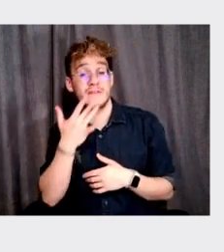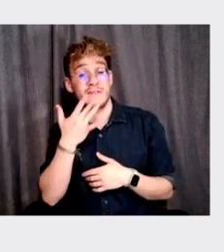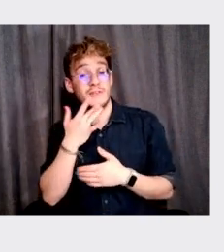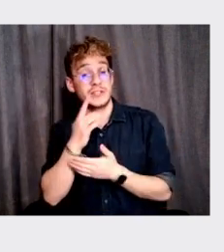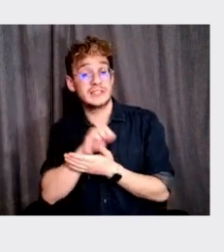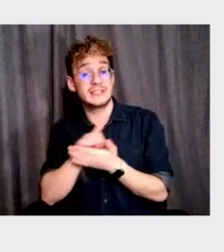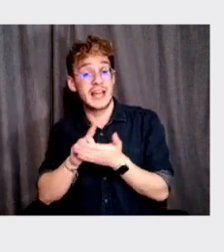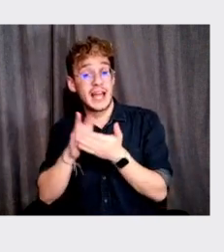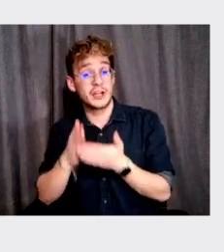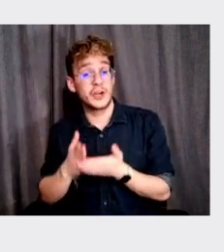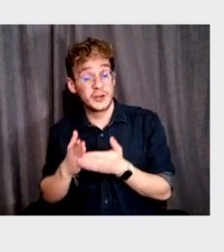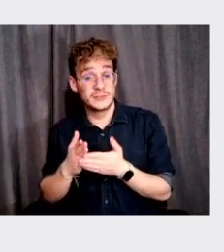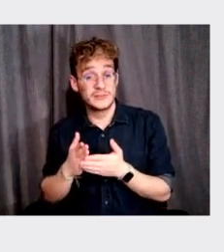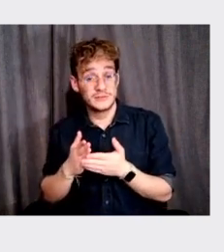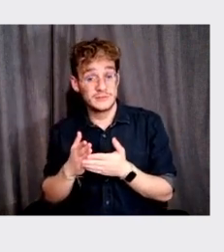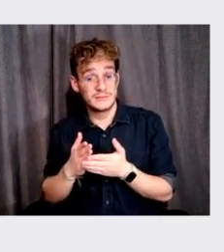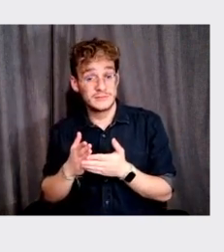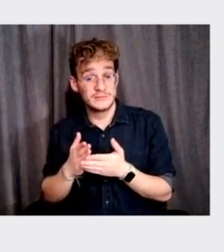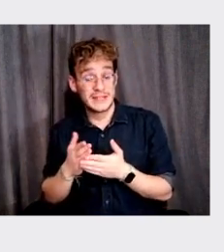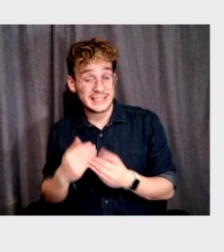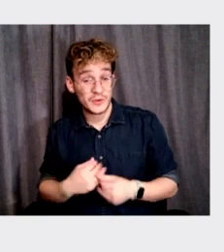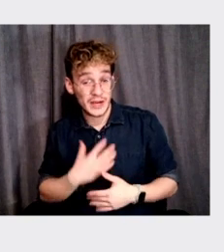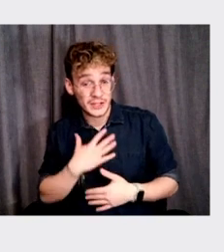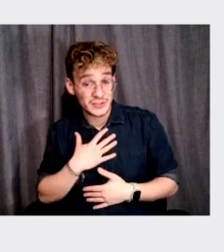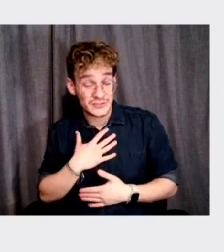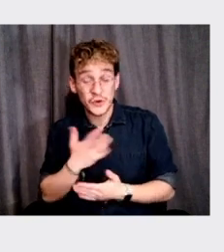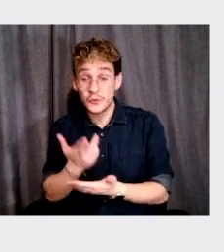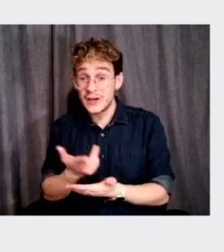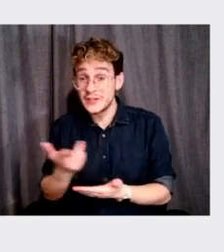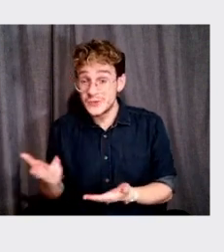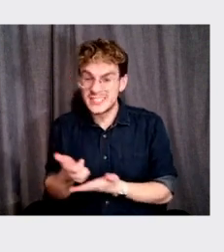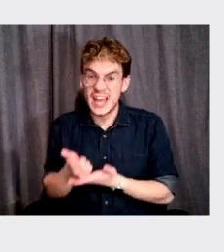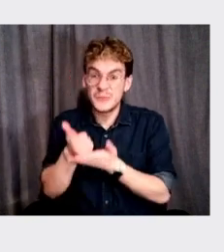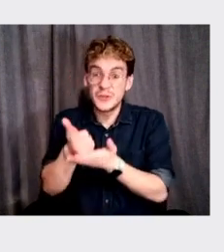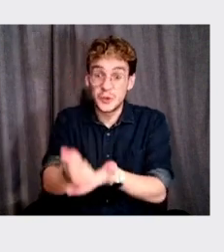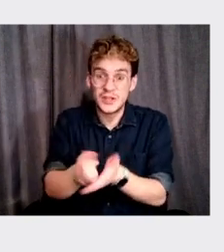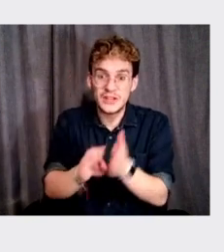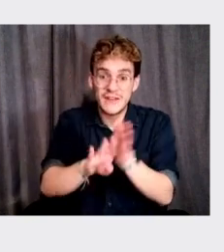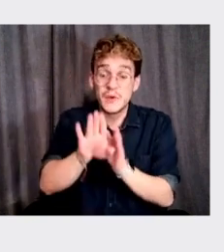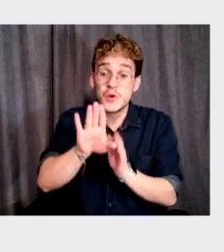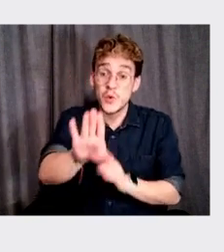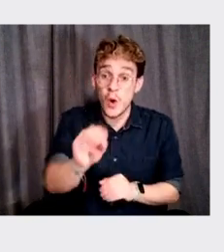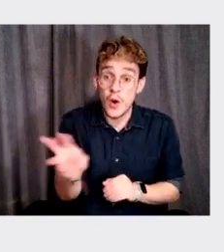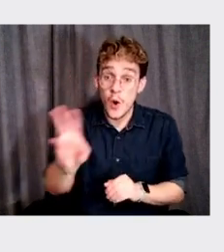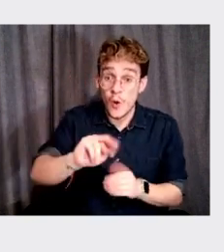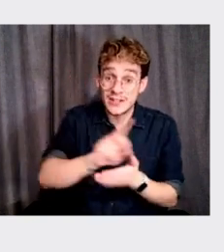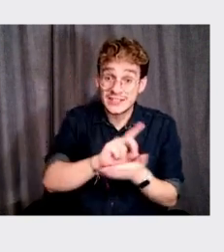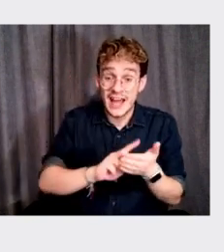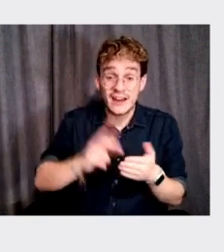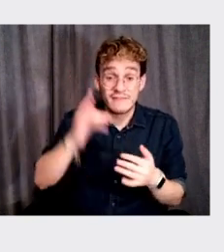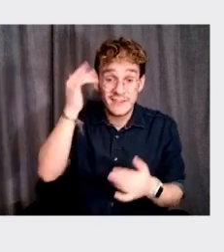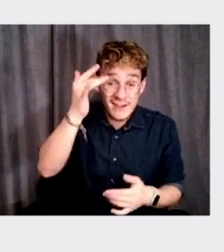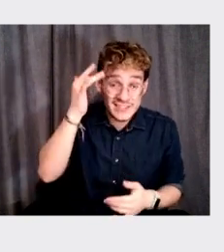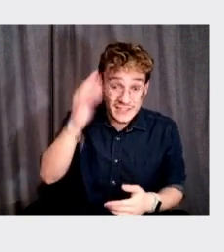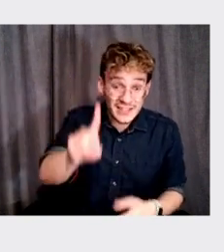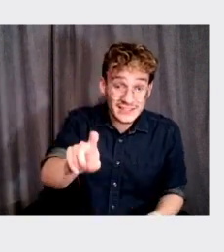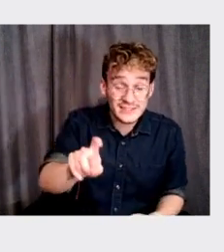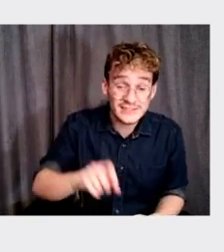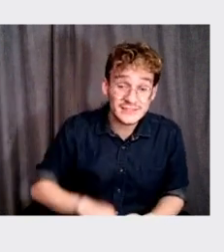designers, sources for inspiration or resources that have helped you develop your, your own design philosophy and the firm?